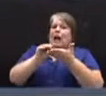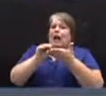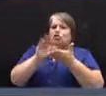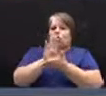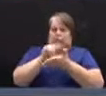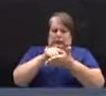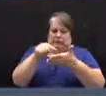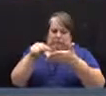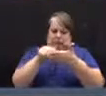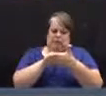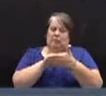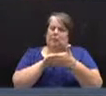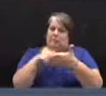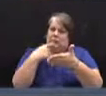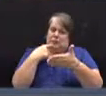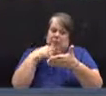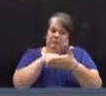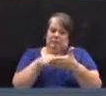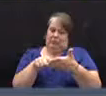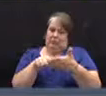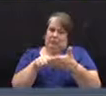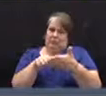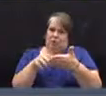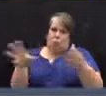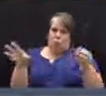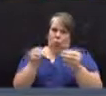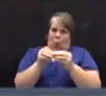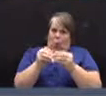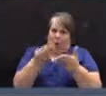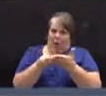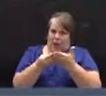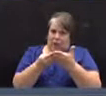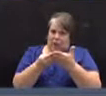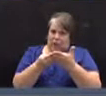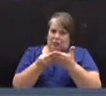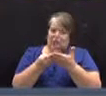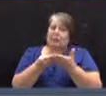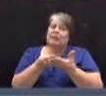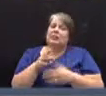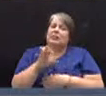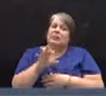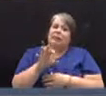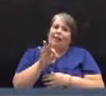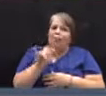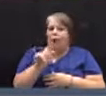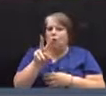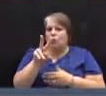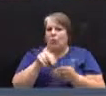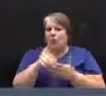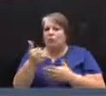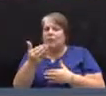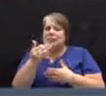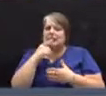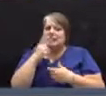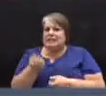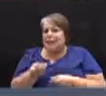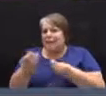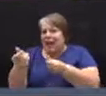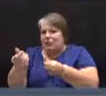Yep. And we've got, for the total budgeted FY 2015 expenditures,